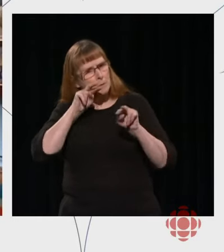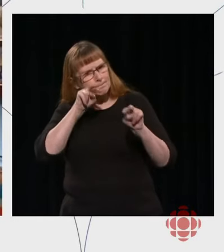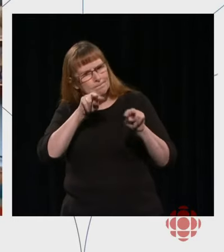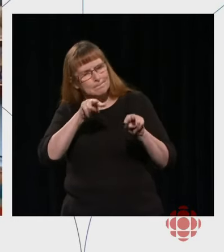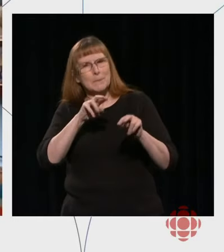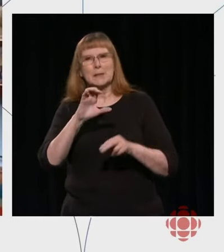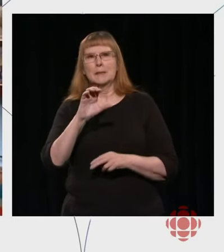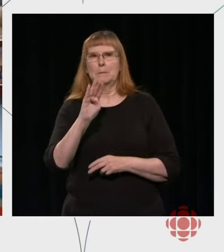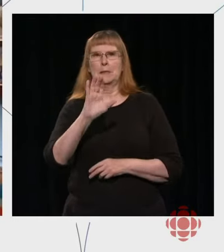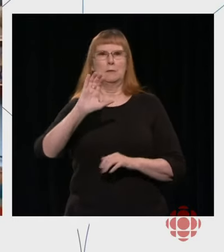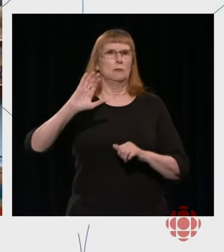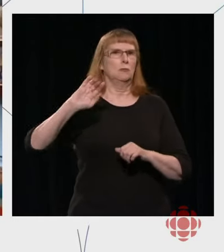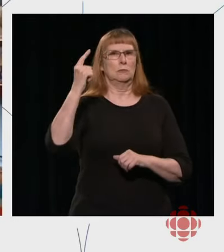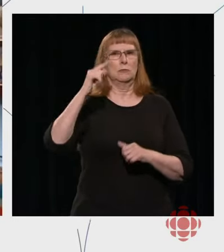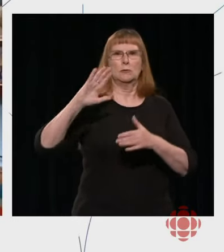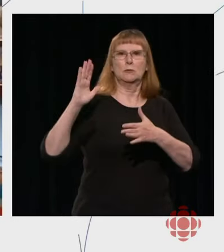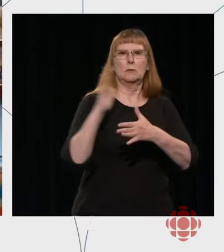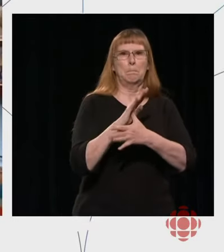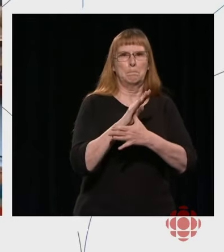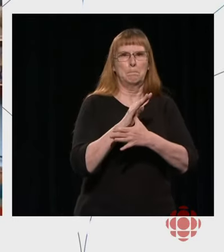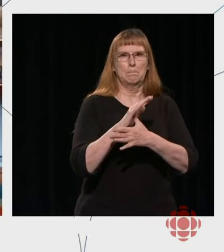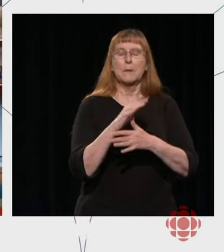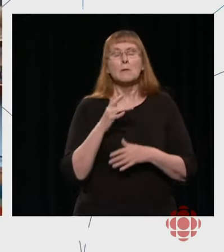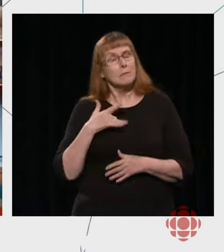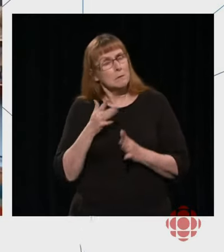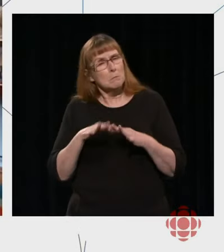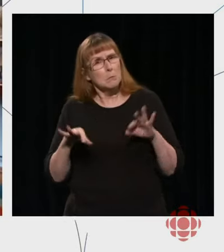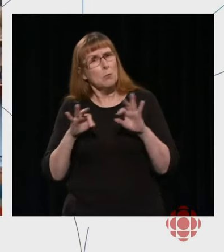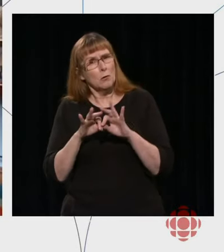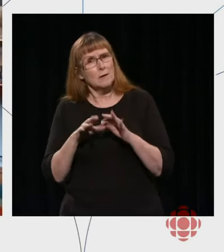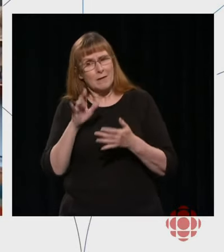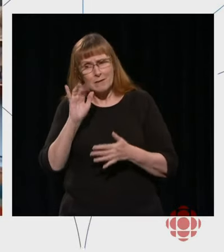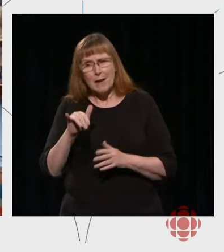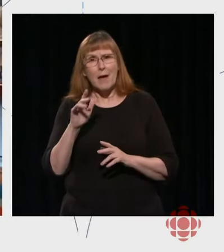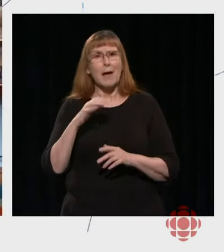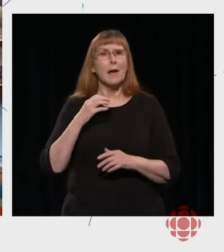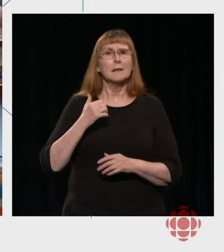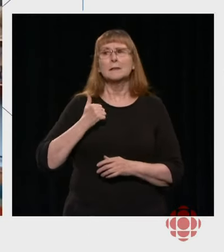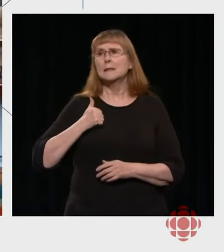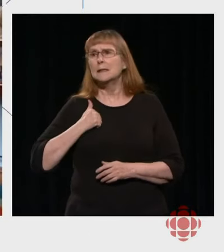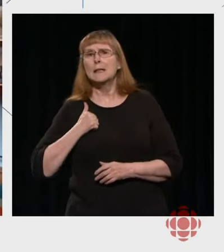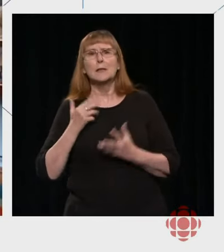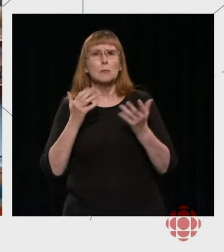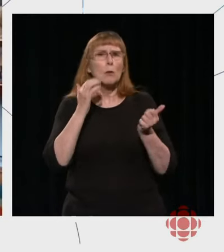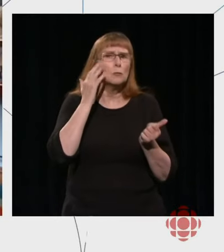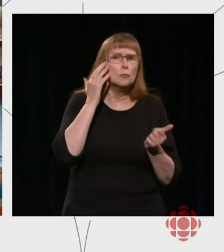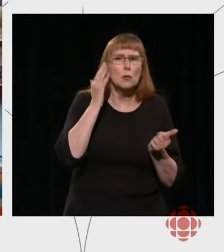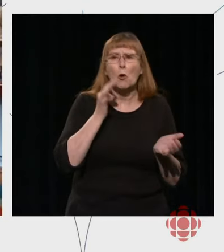to their public broadcaster for information and for entertainment. So, platforms